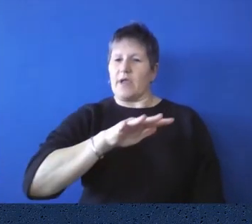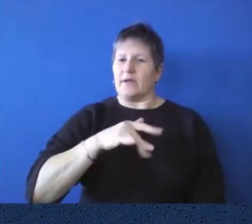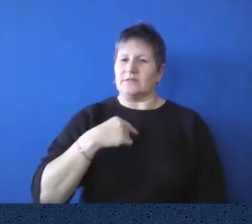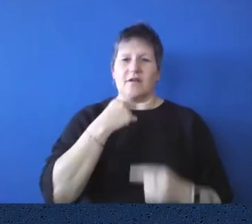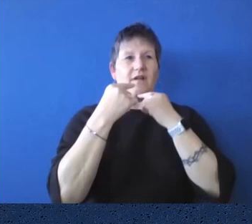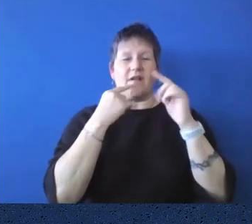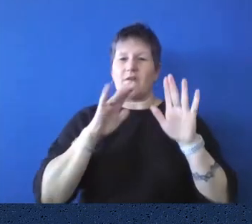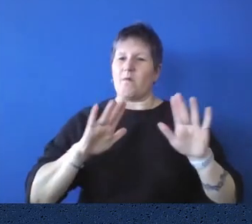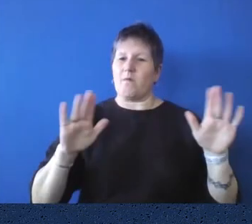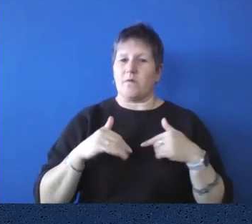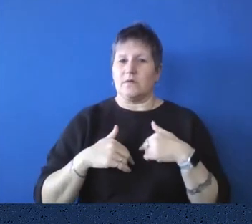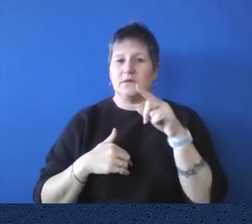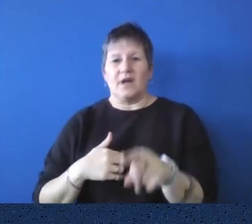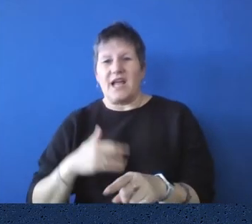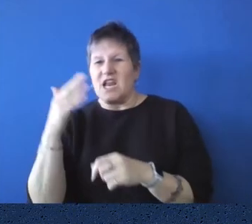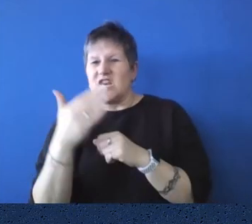library that function. I'm here.